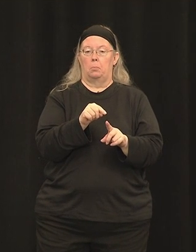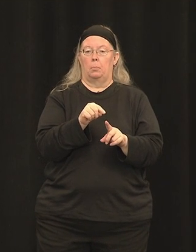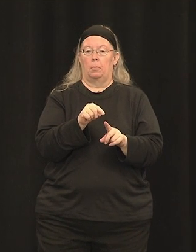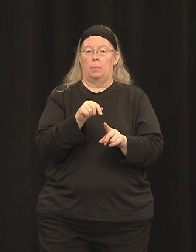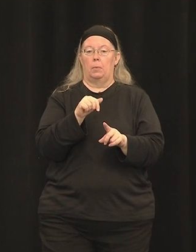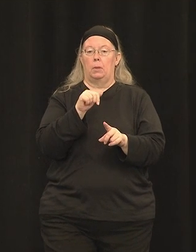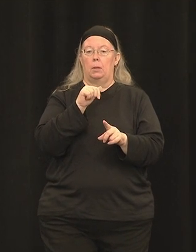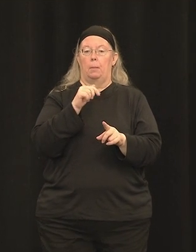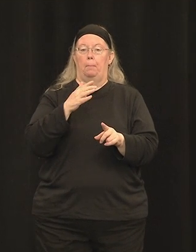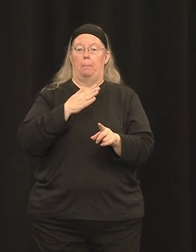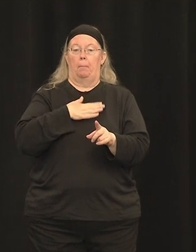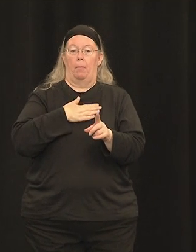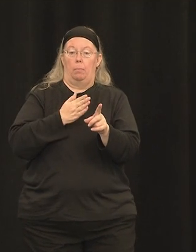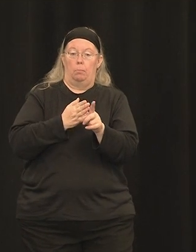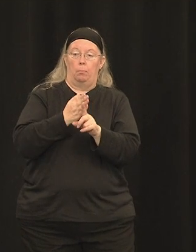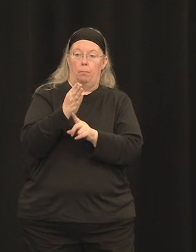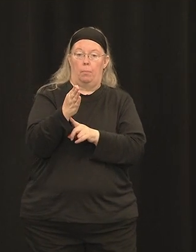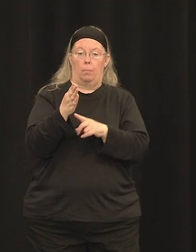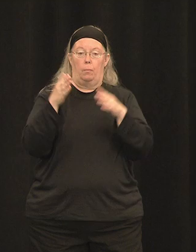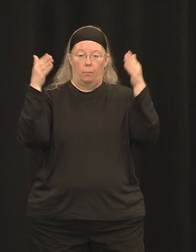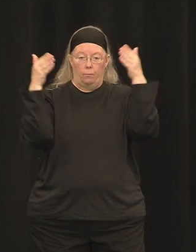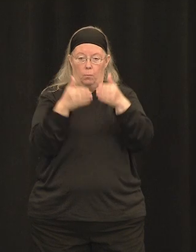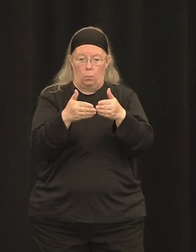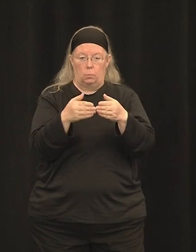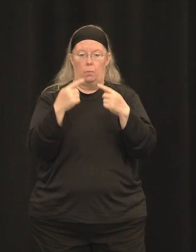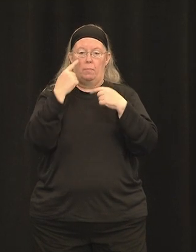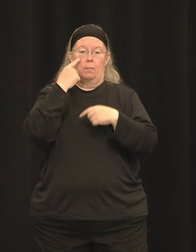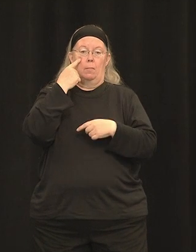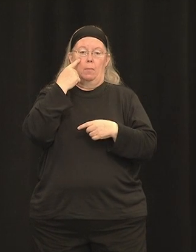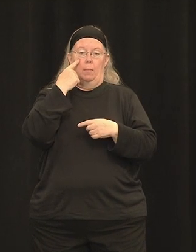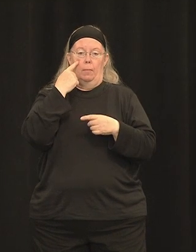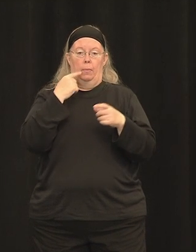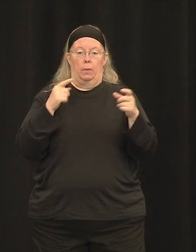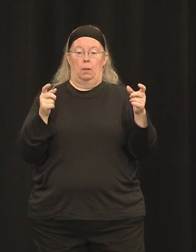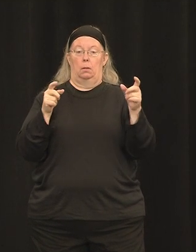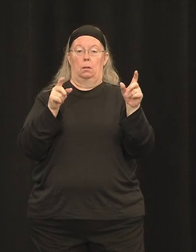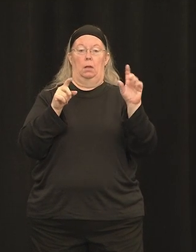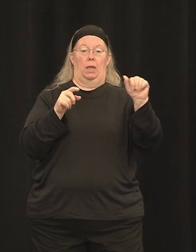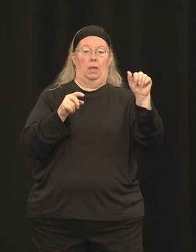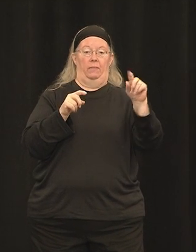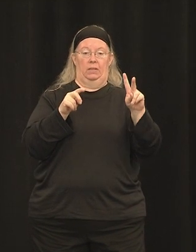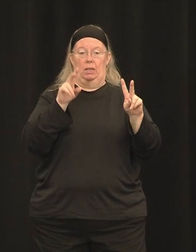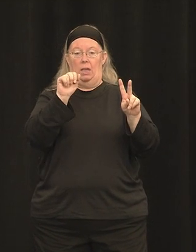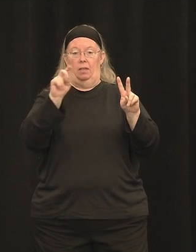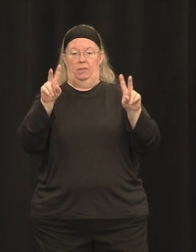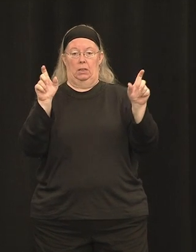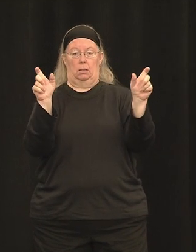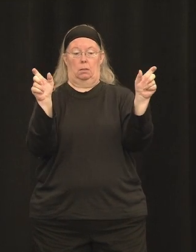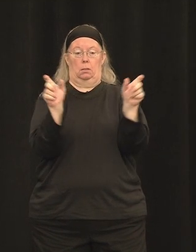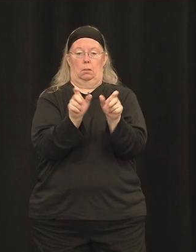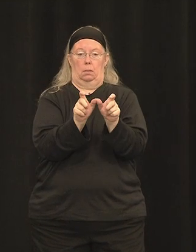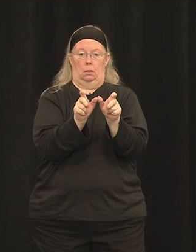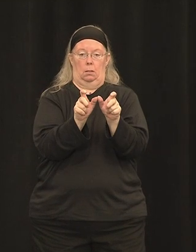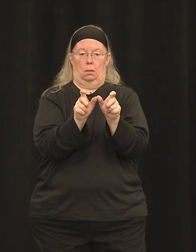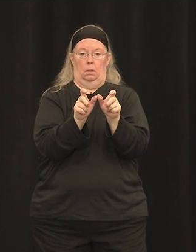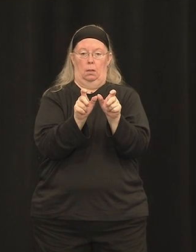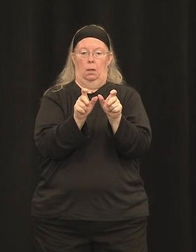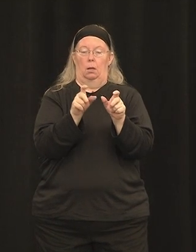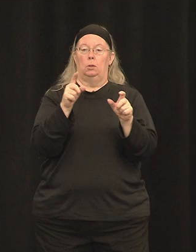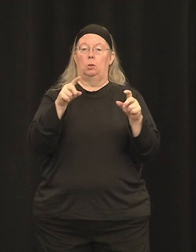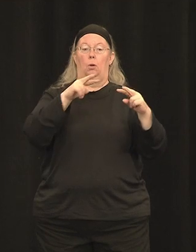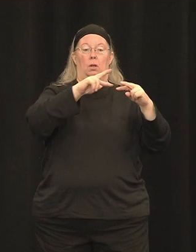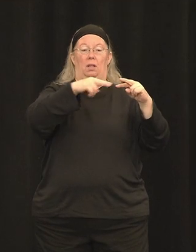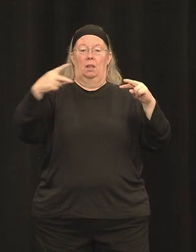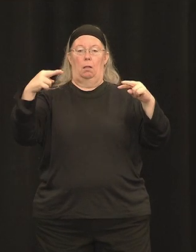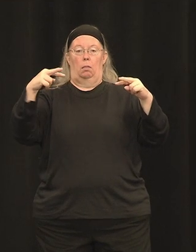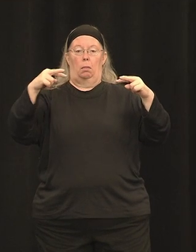do show that these dual vectors are capable of correcting vestibular dysfunction in a mouse model of USH1B. So that's not the retina, but it